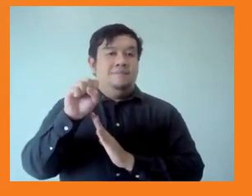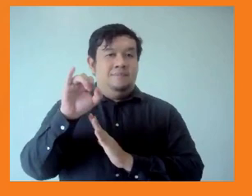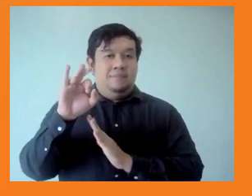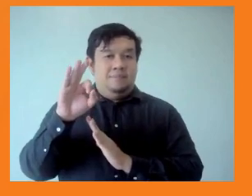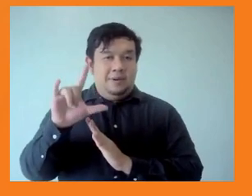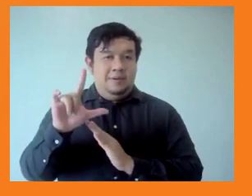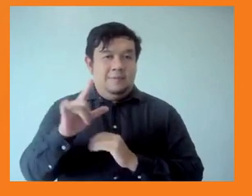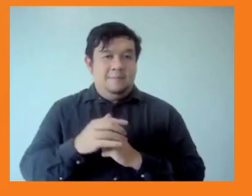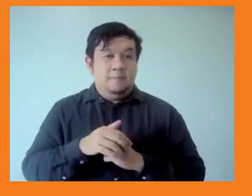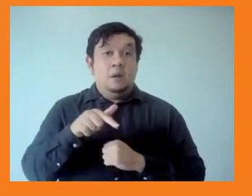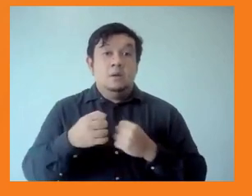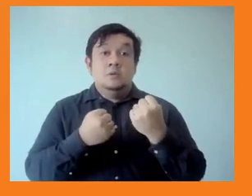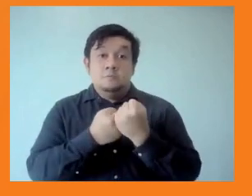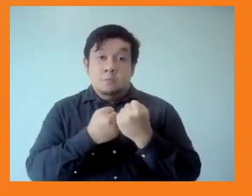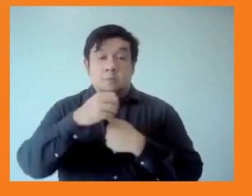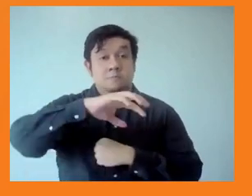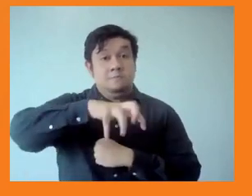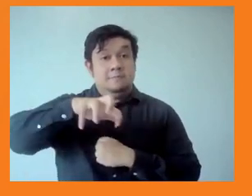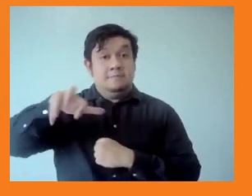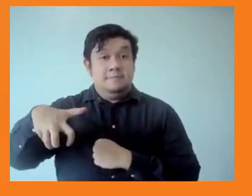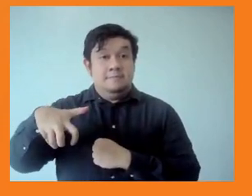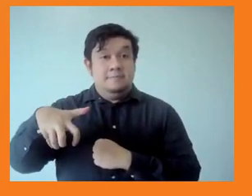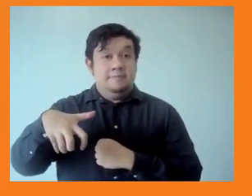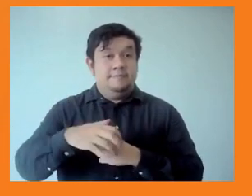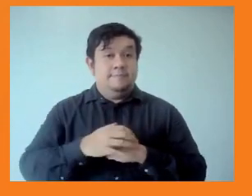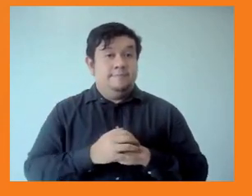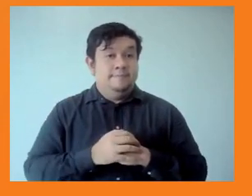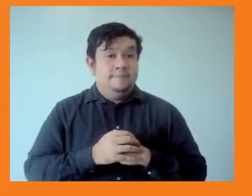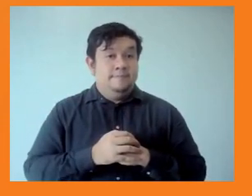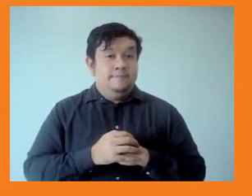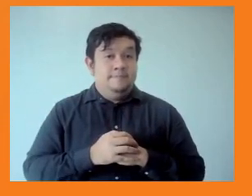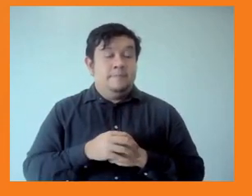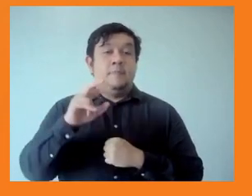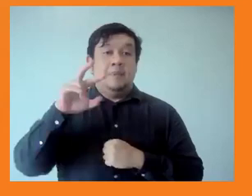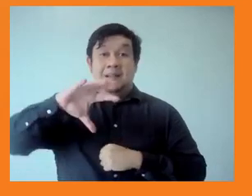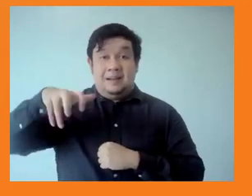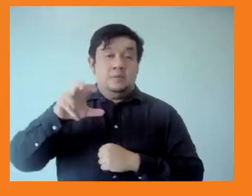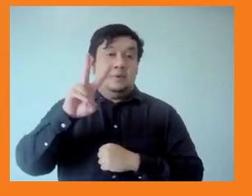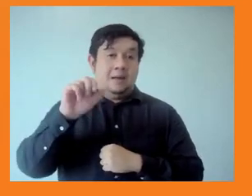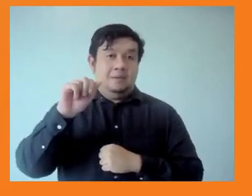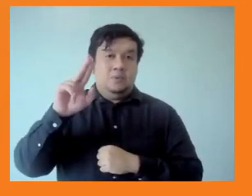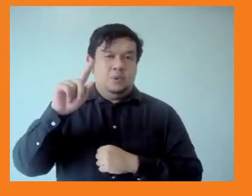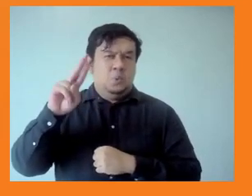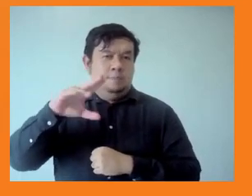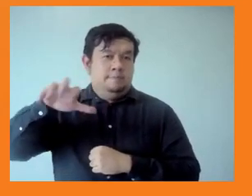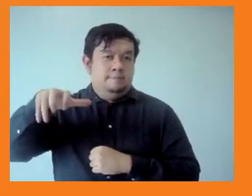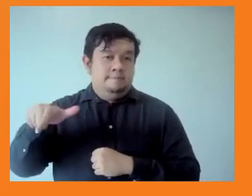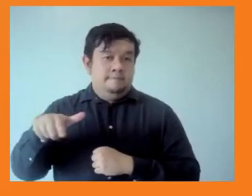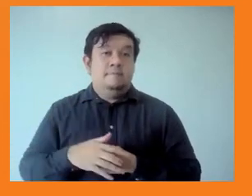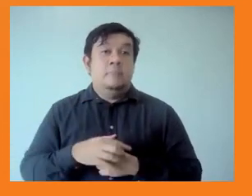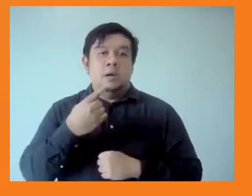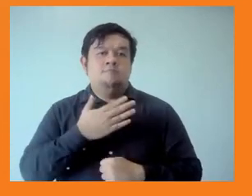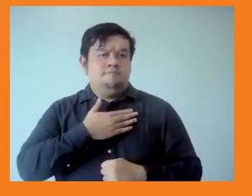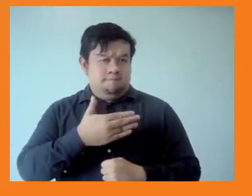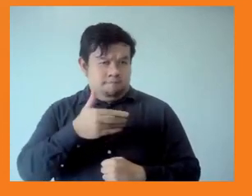recently. I mean, I think being open to dialogue and critical thinking, such as this panel, I think should be commended. And then I think